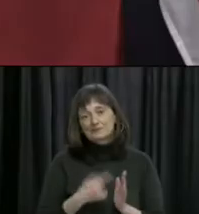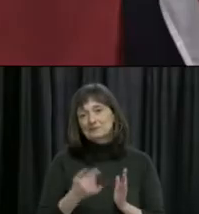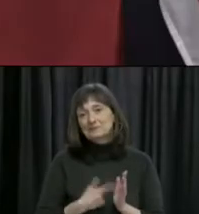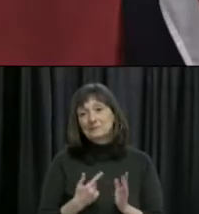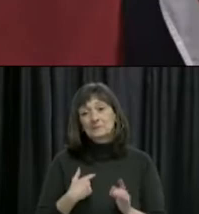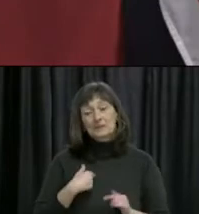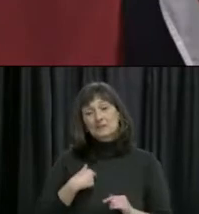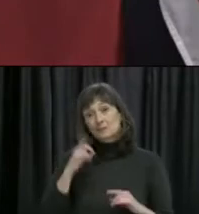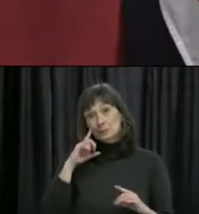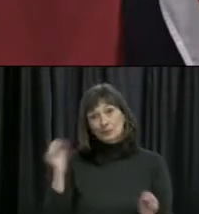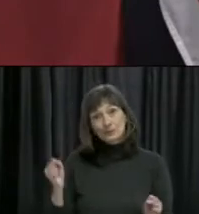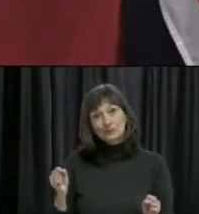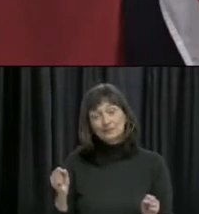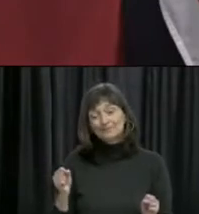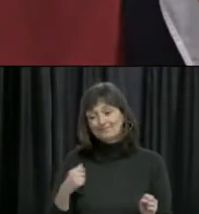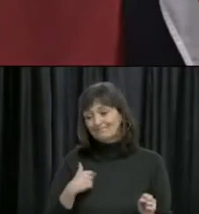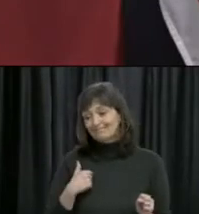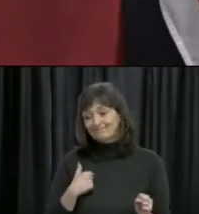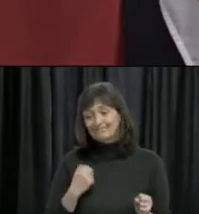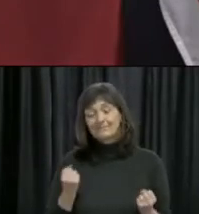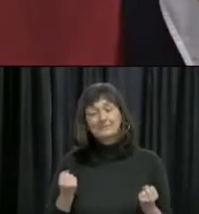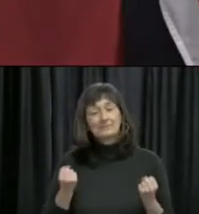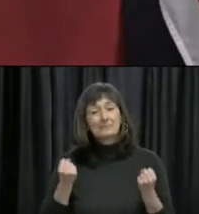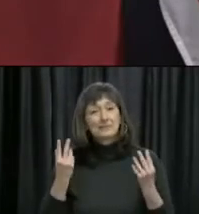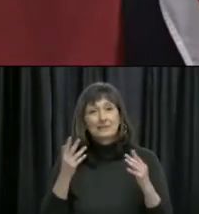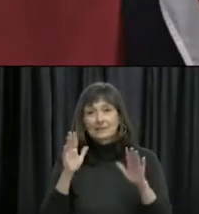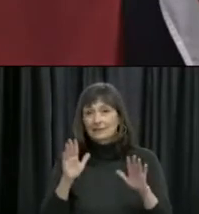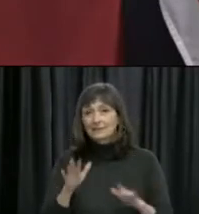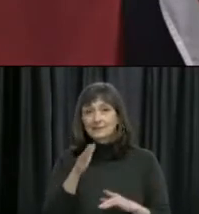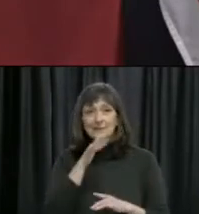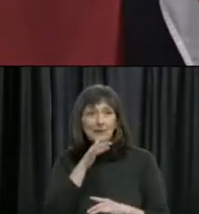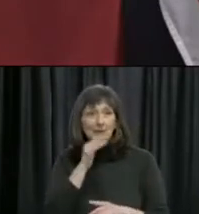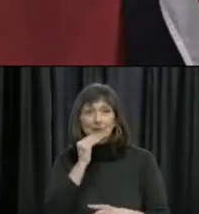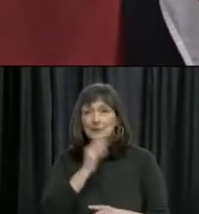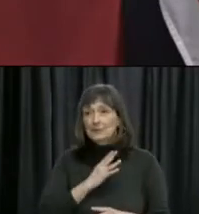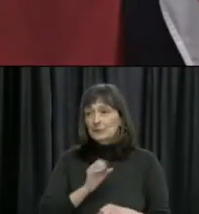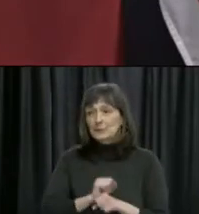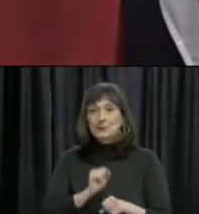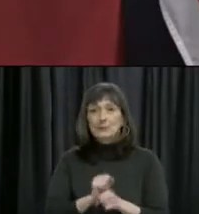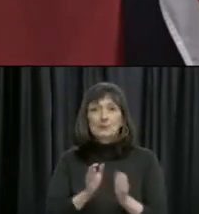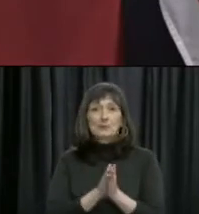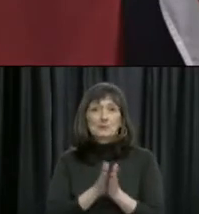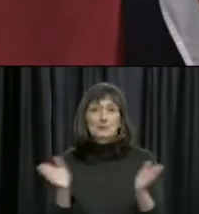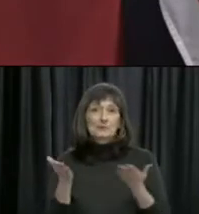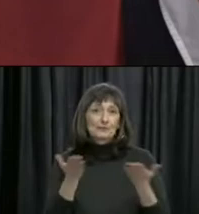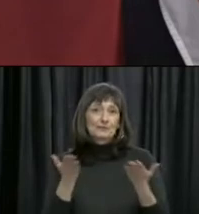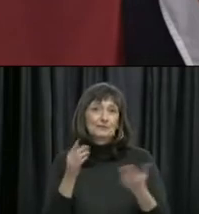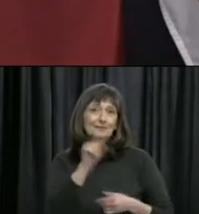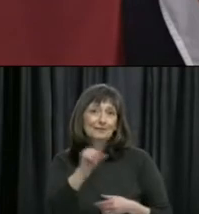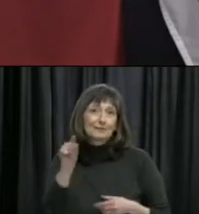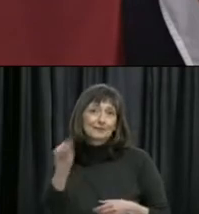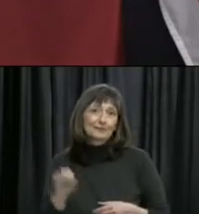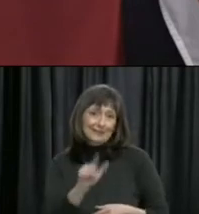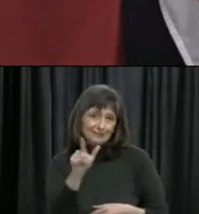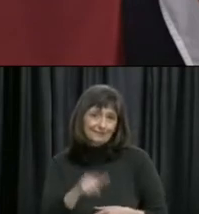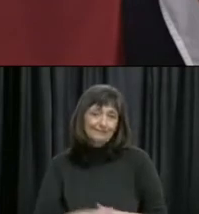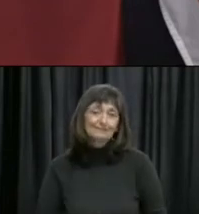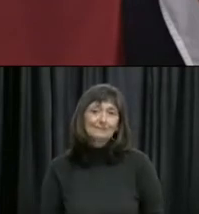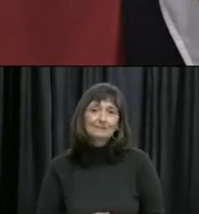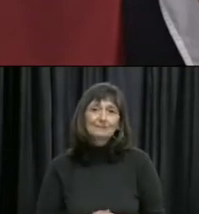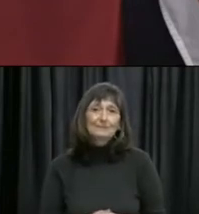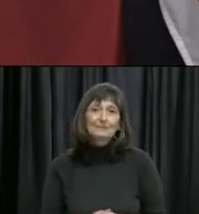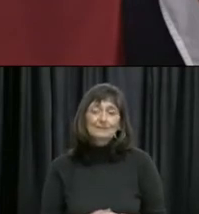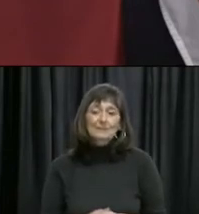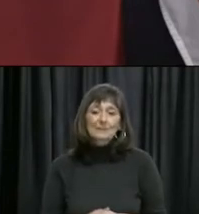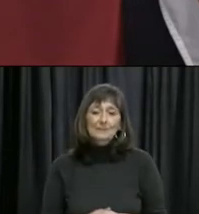is that we have a lot of great mothers and women that work in the public sector for the government of Newfoundland and